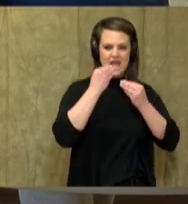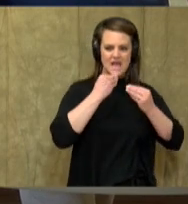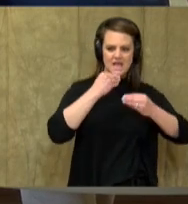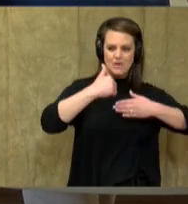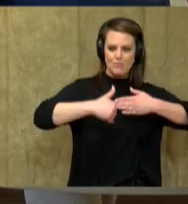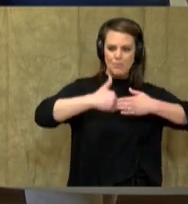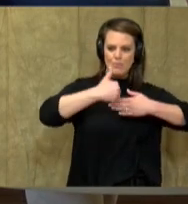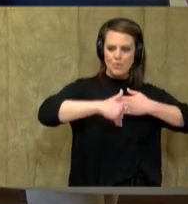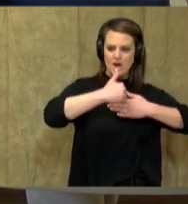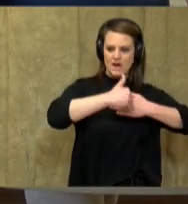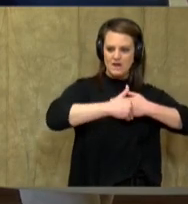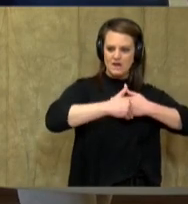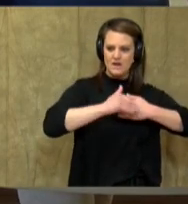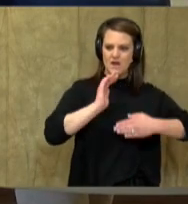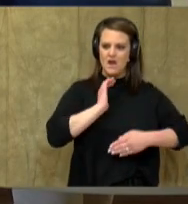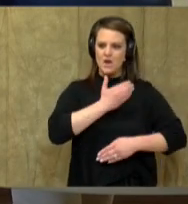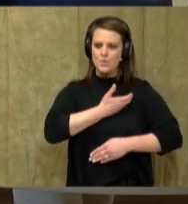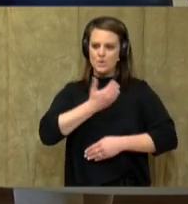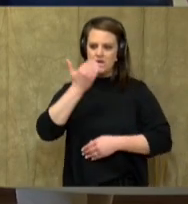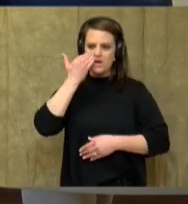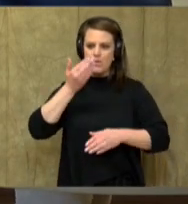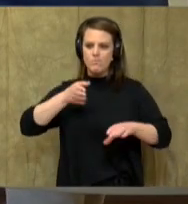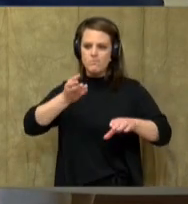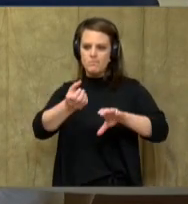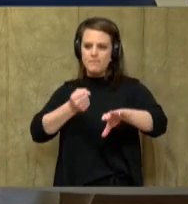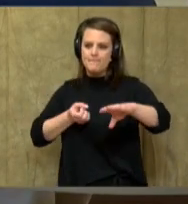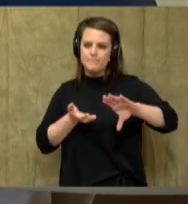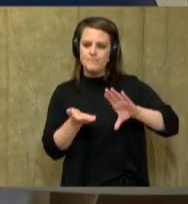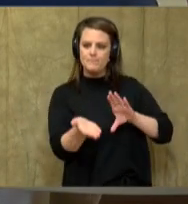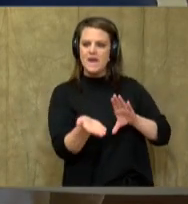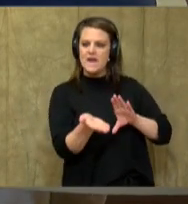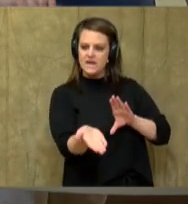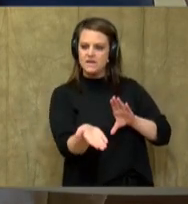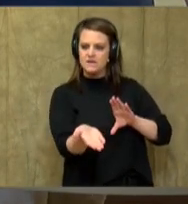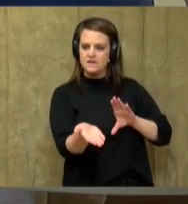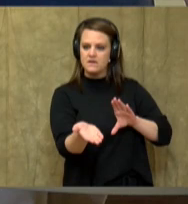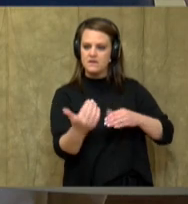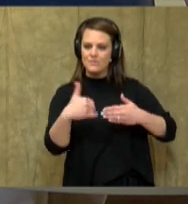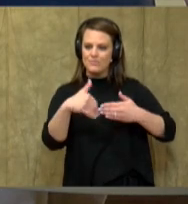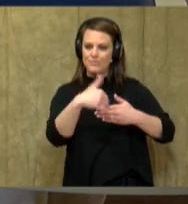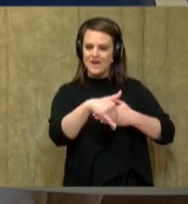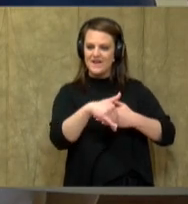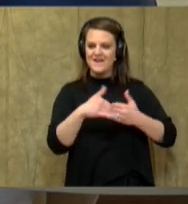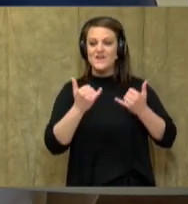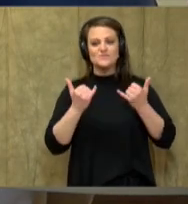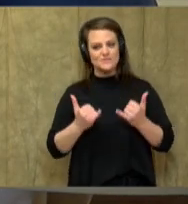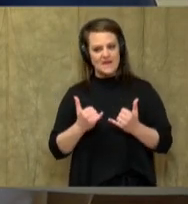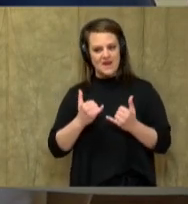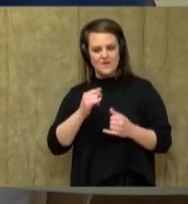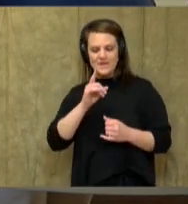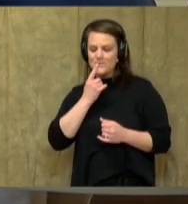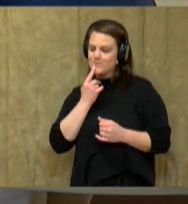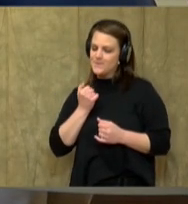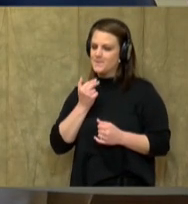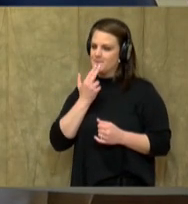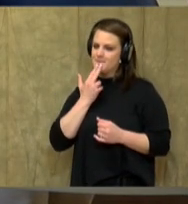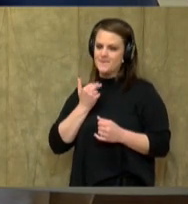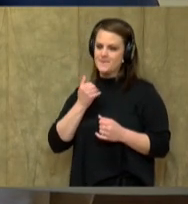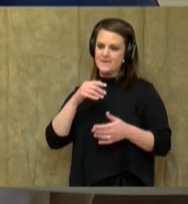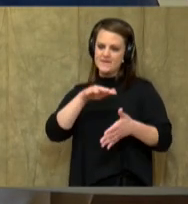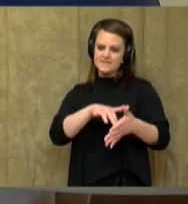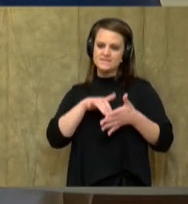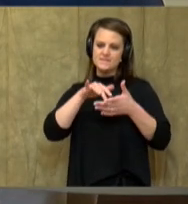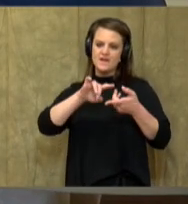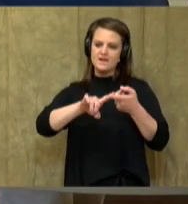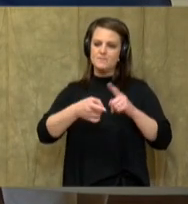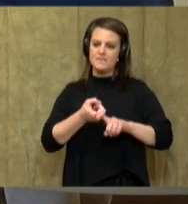And we know that bread needs to be baked. Now, let's check out that really cute study buddy. Because I think